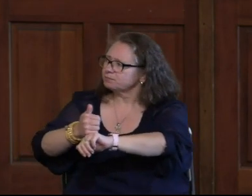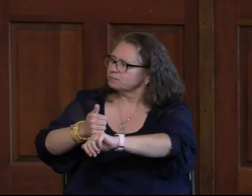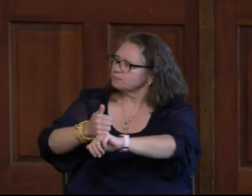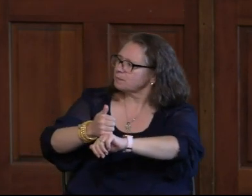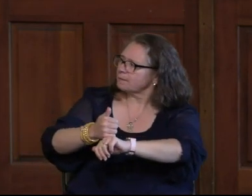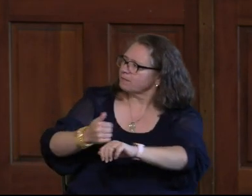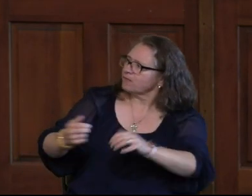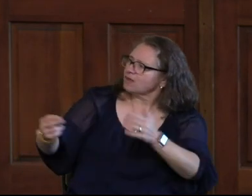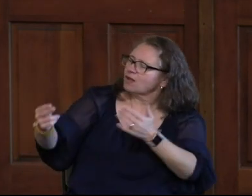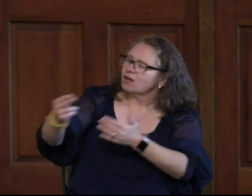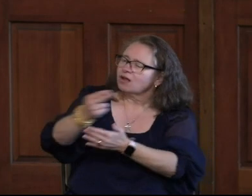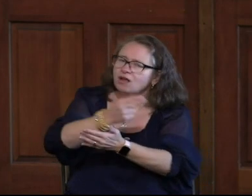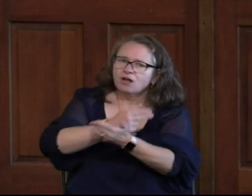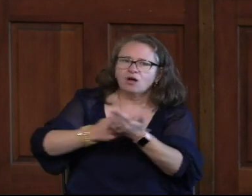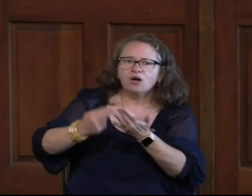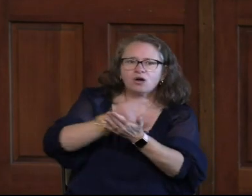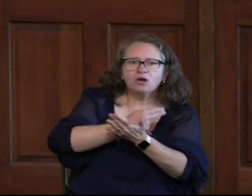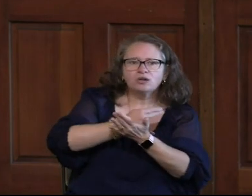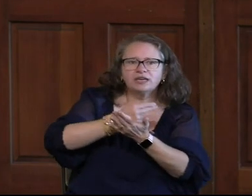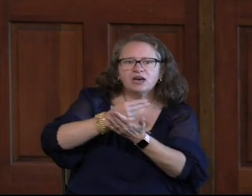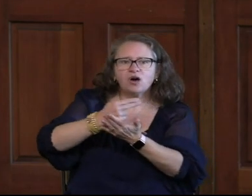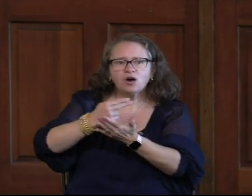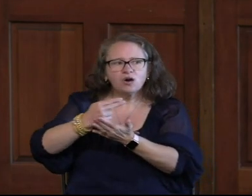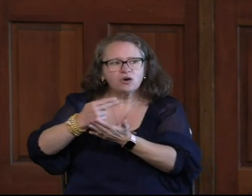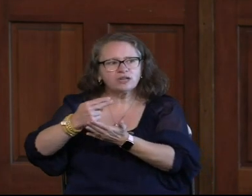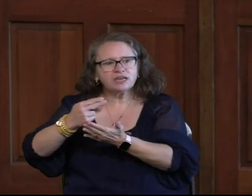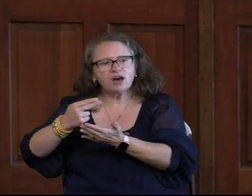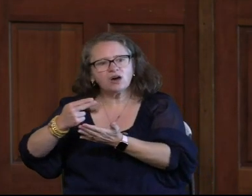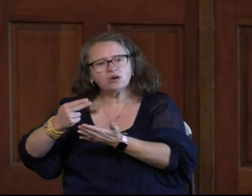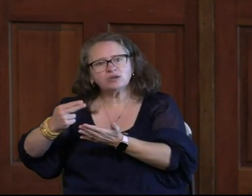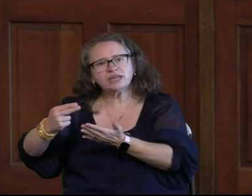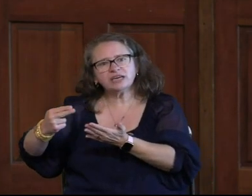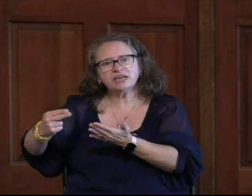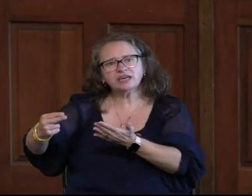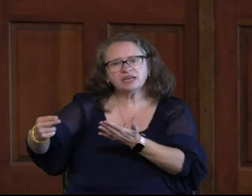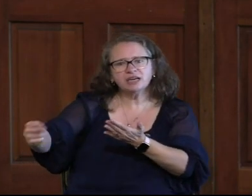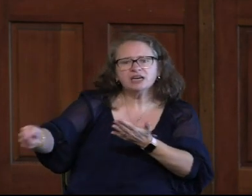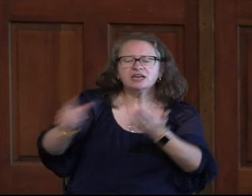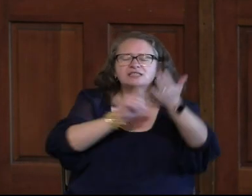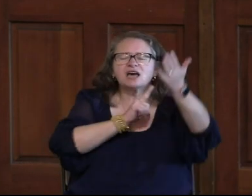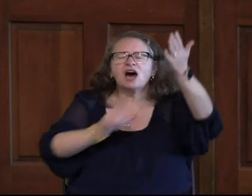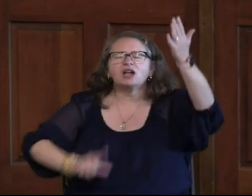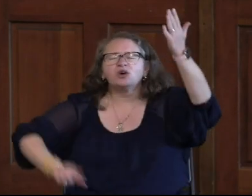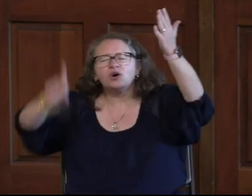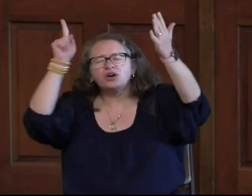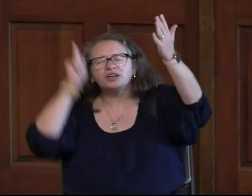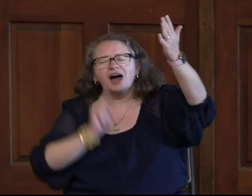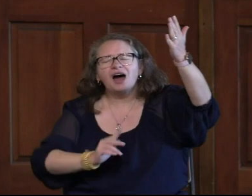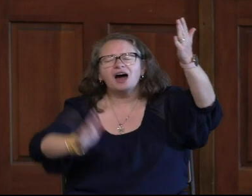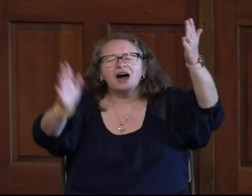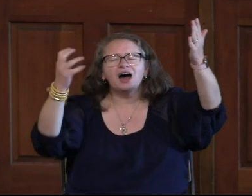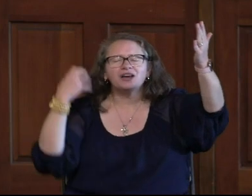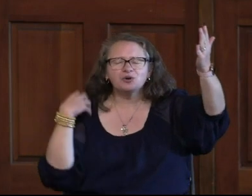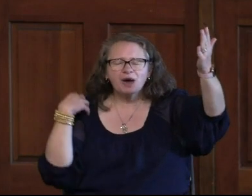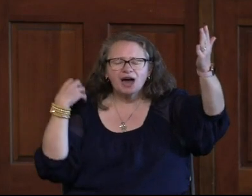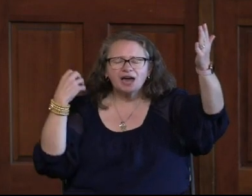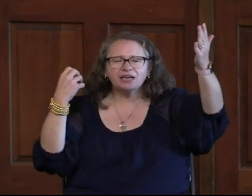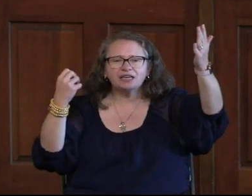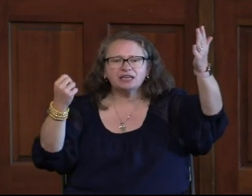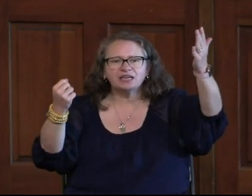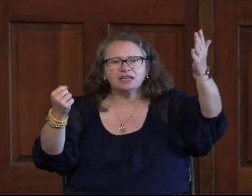Holy, holy, holy. Holy, holy, holy is the Lord God